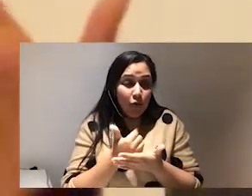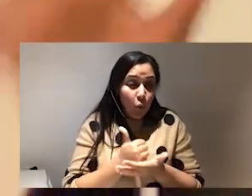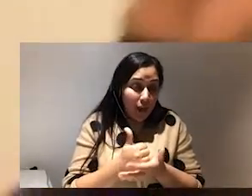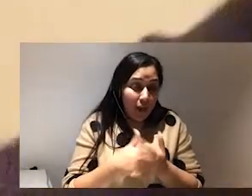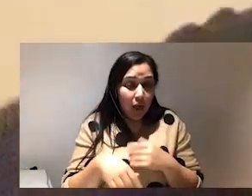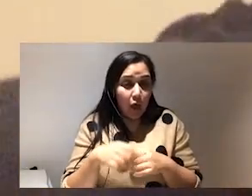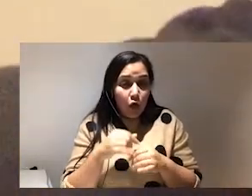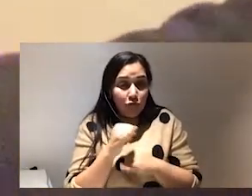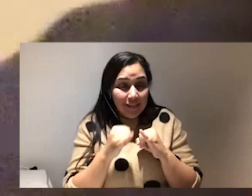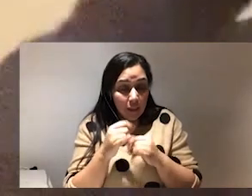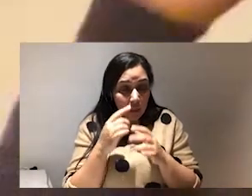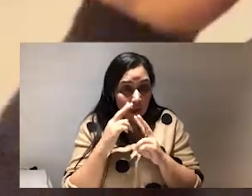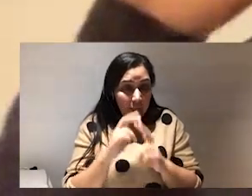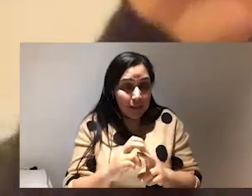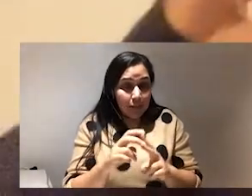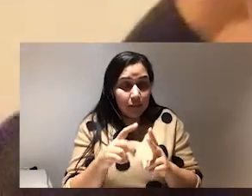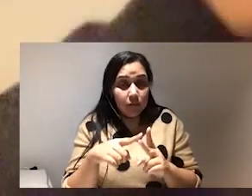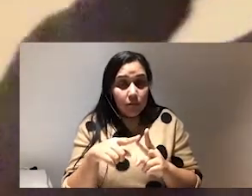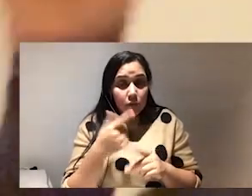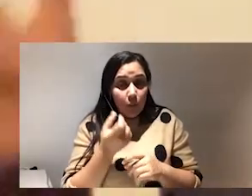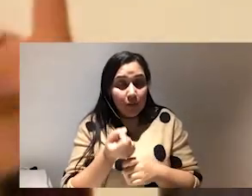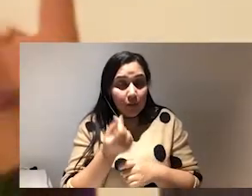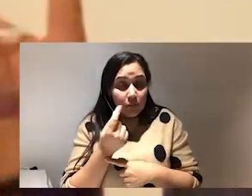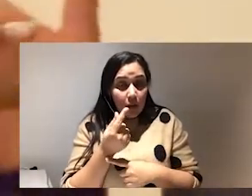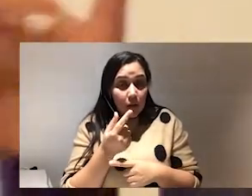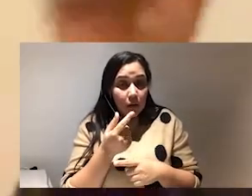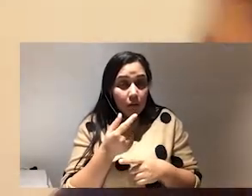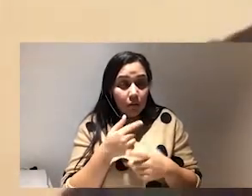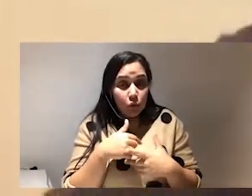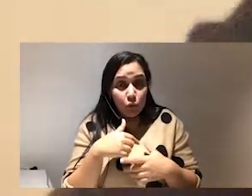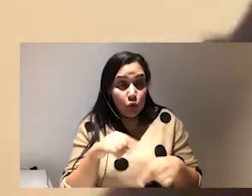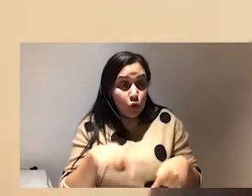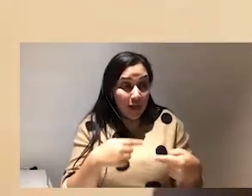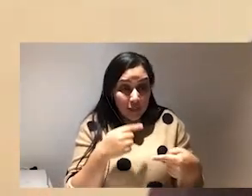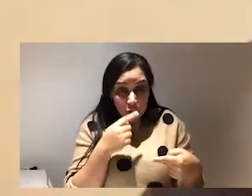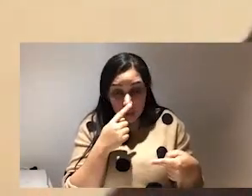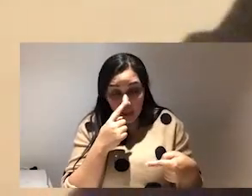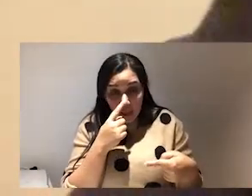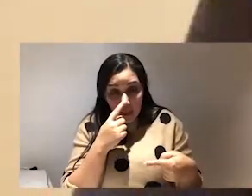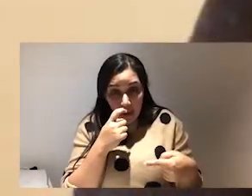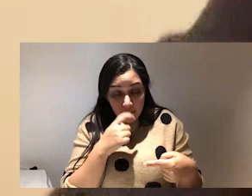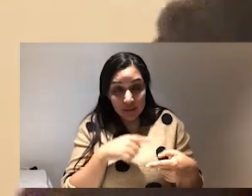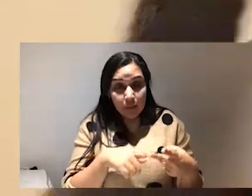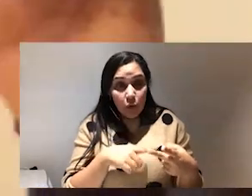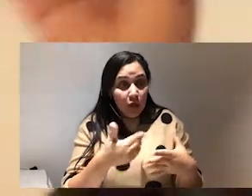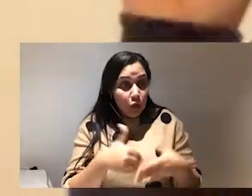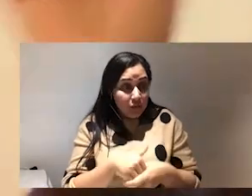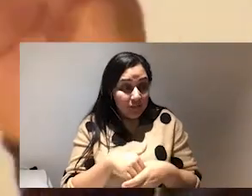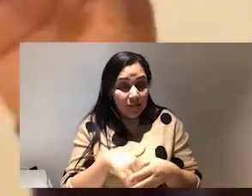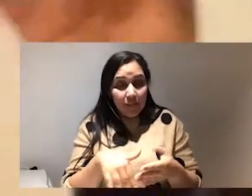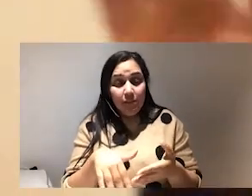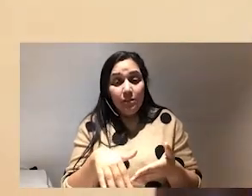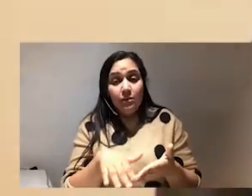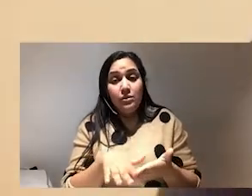analysis got me to understand the importance of challenging our ableism like inclusivity meaning centering